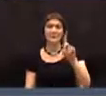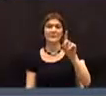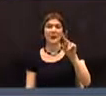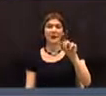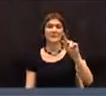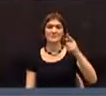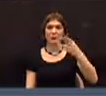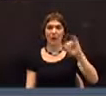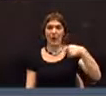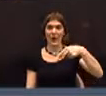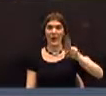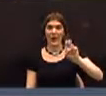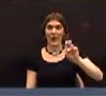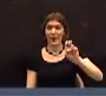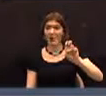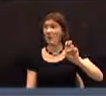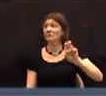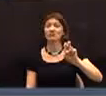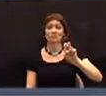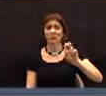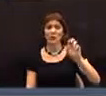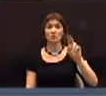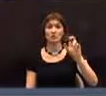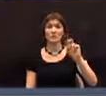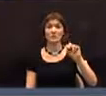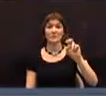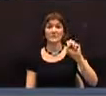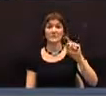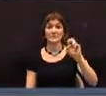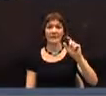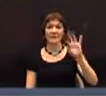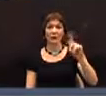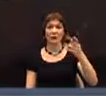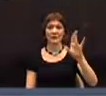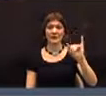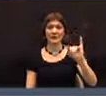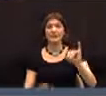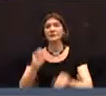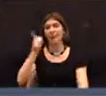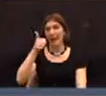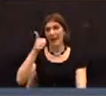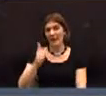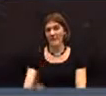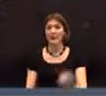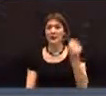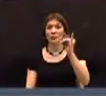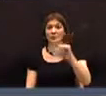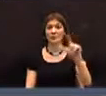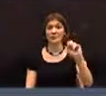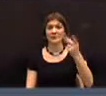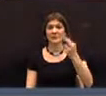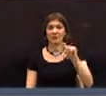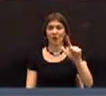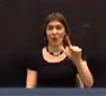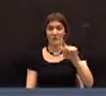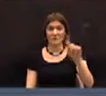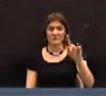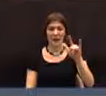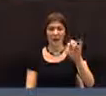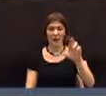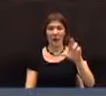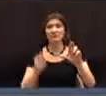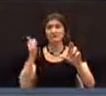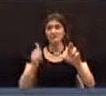Sprague. Okay. Susan Stafersky. Yay. Jill Stahl Tyler. Yes.